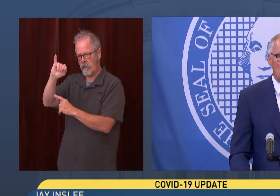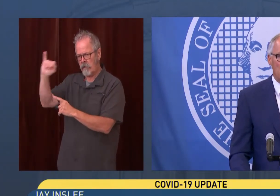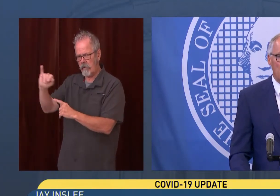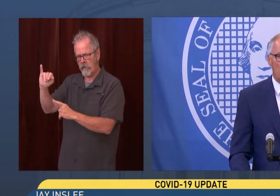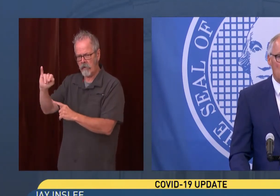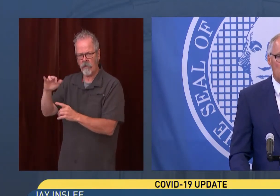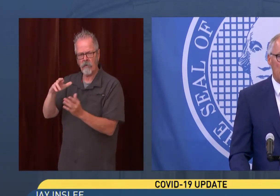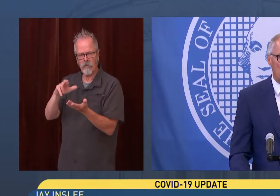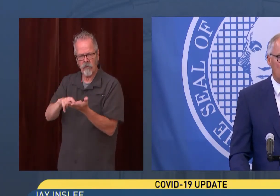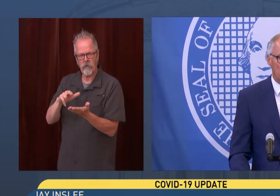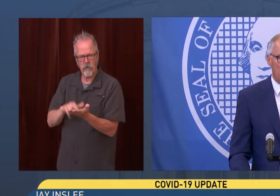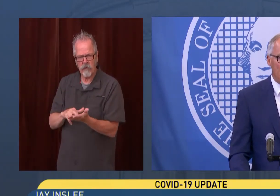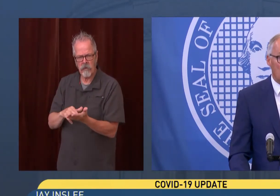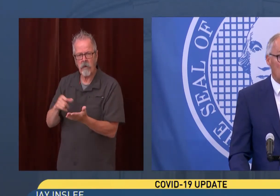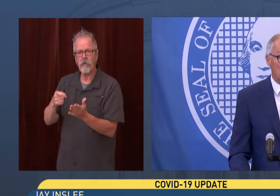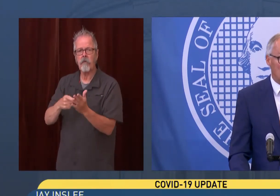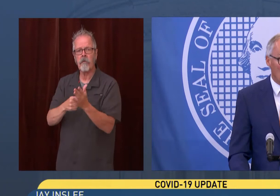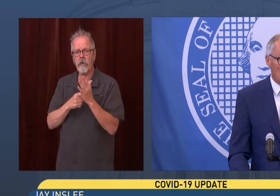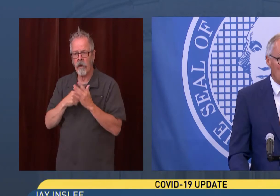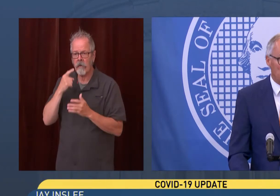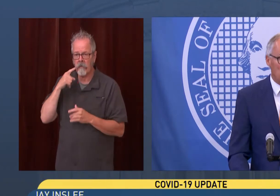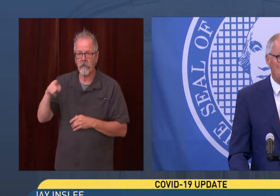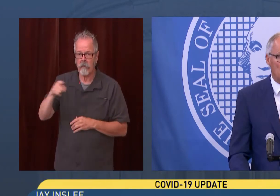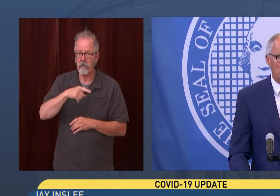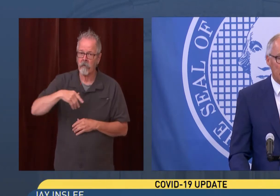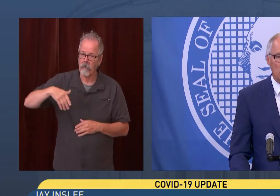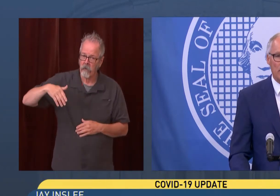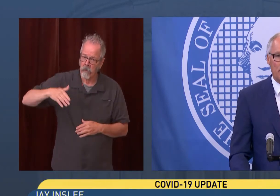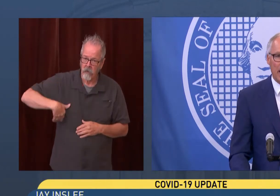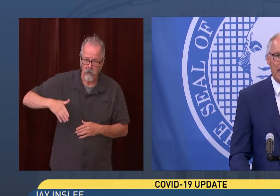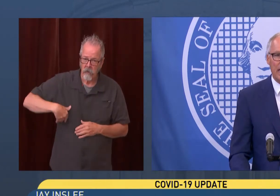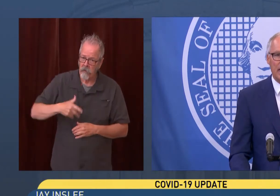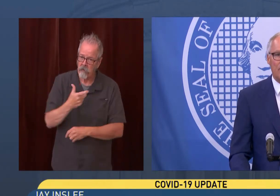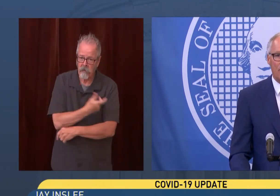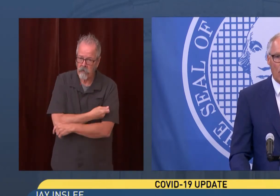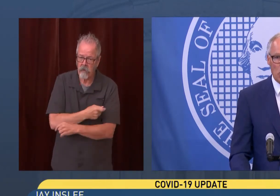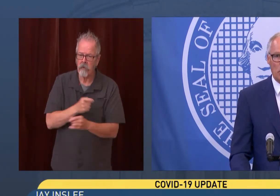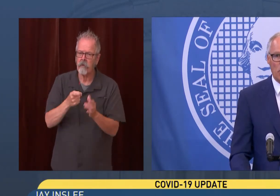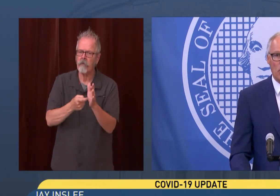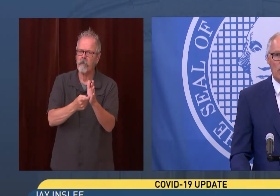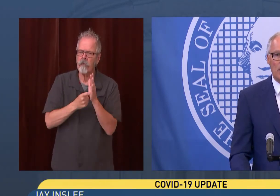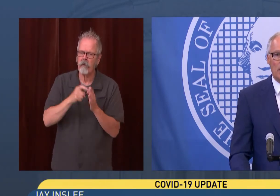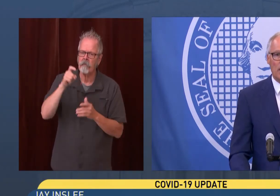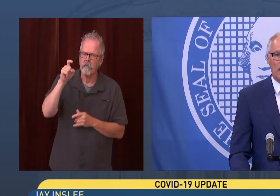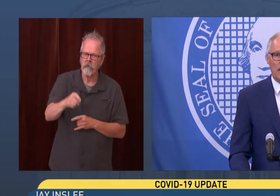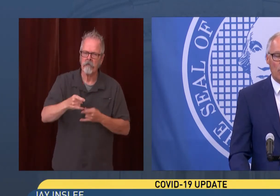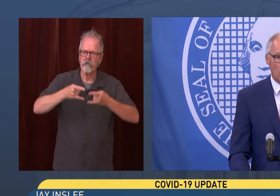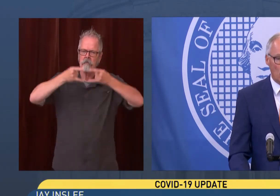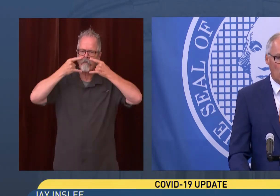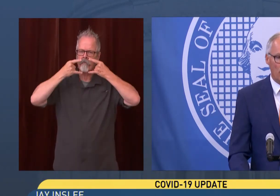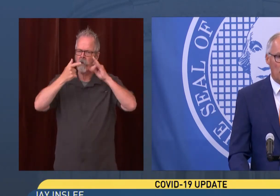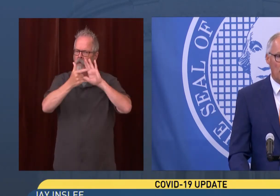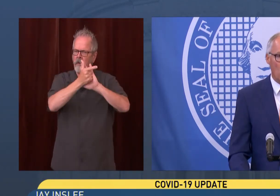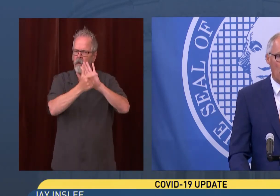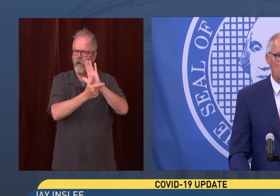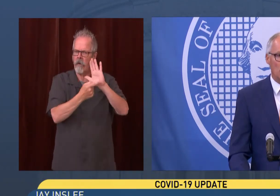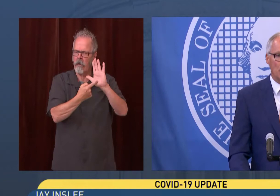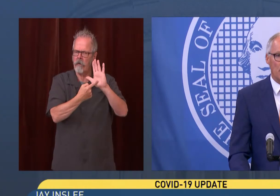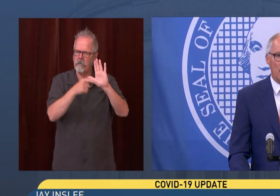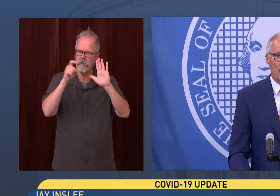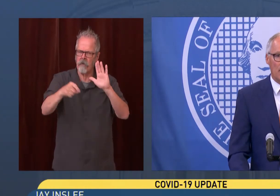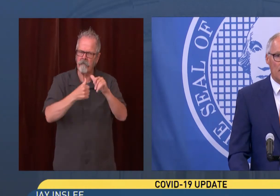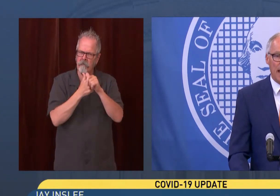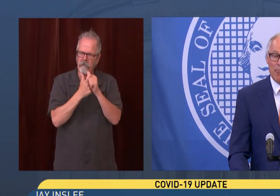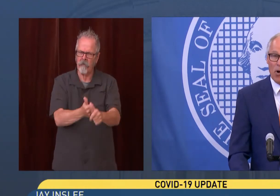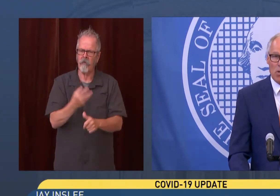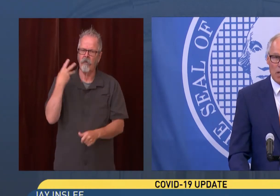unvaccinated personnel to be masked indoors. That is a legally binding enforceable rule of the state of Washington.